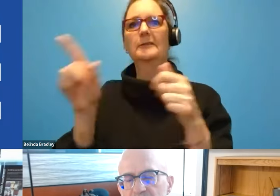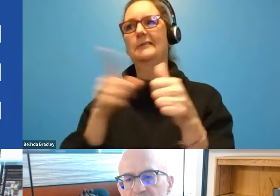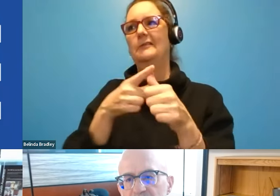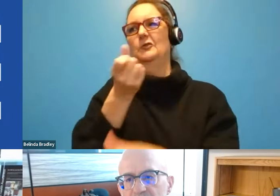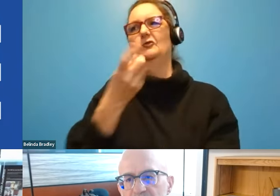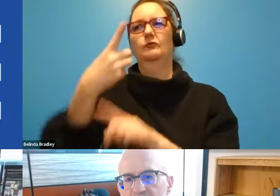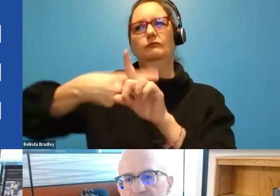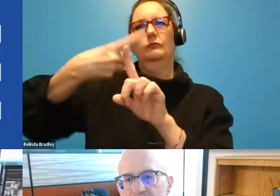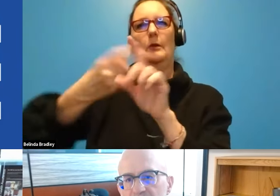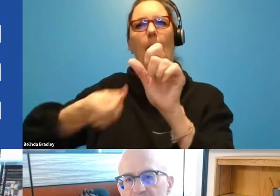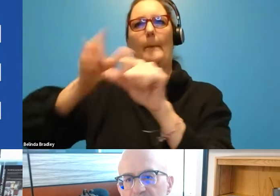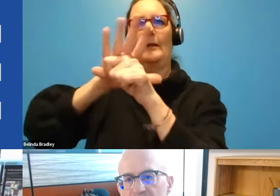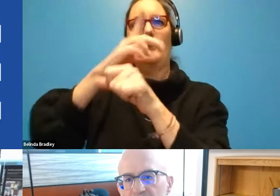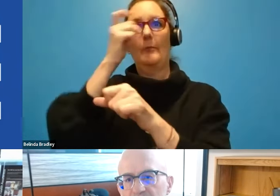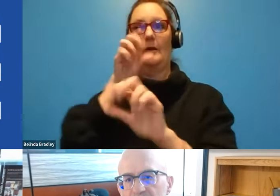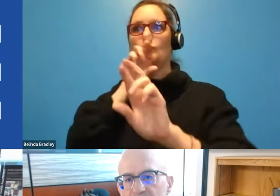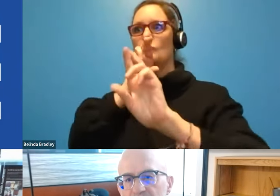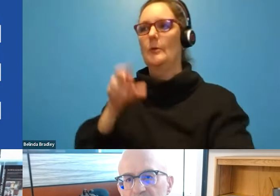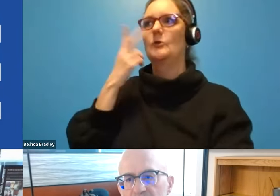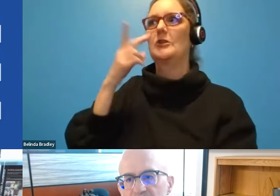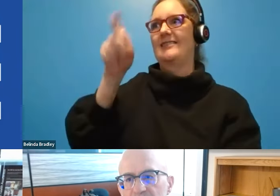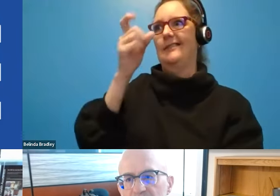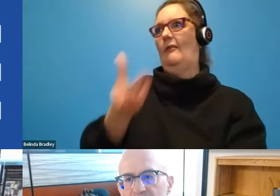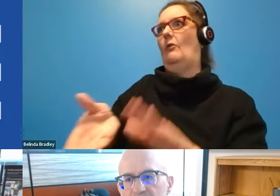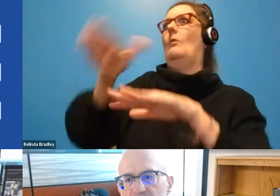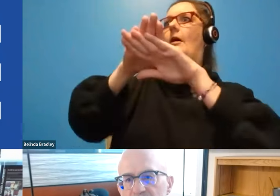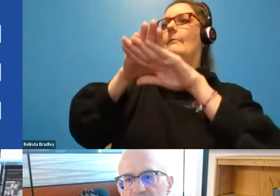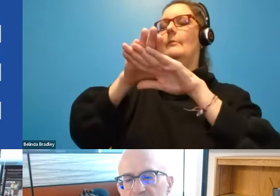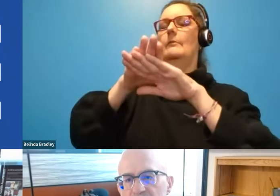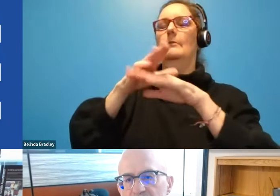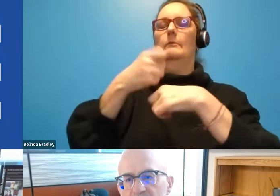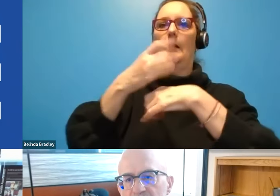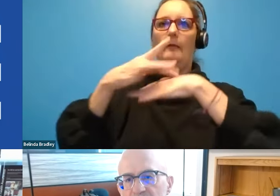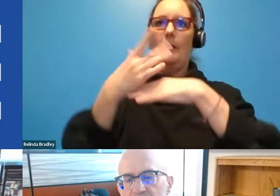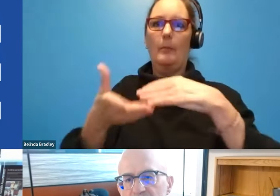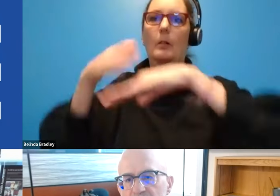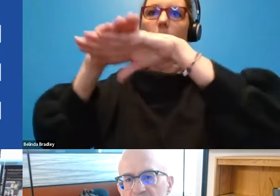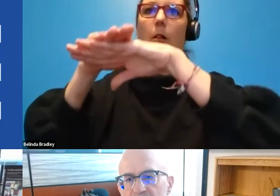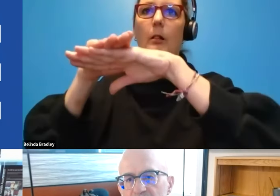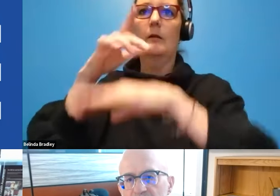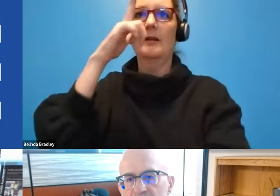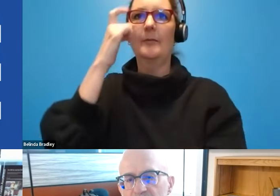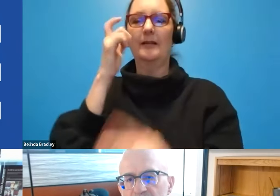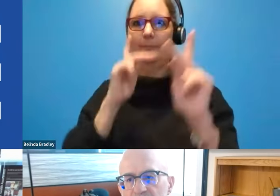months of the pandemic in response to the virtualization of the workforce.